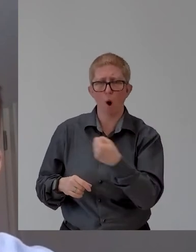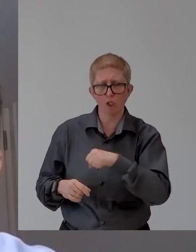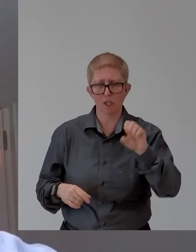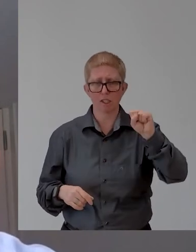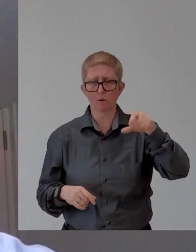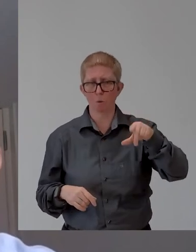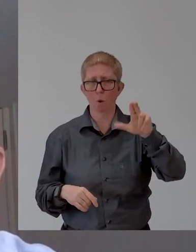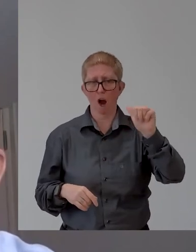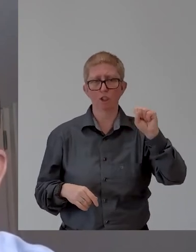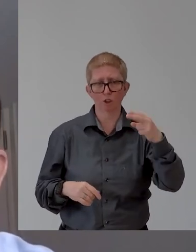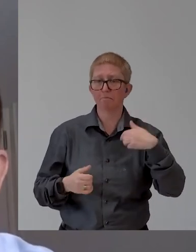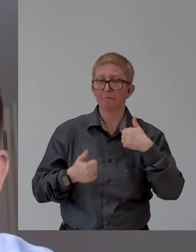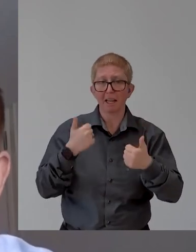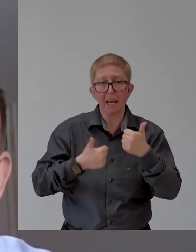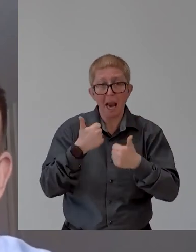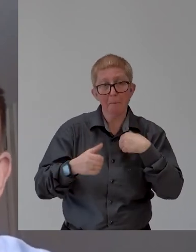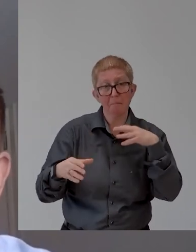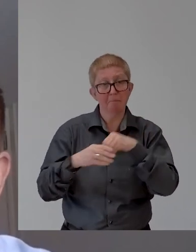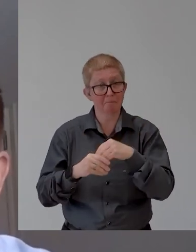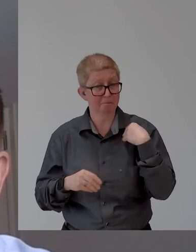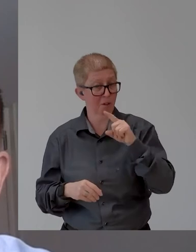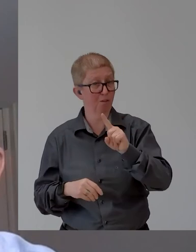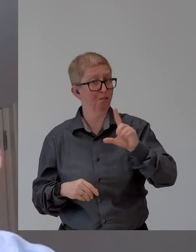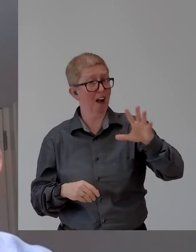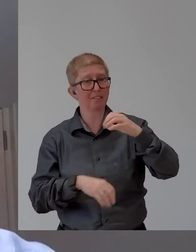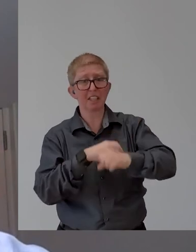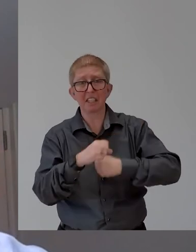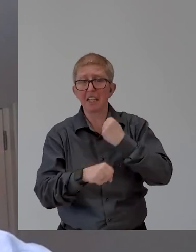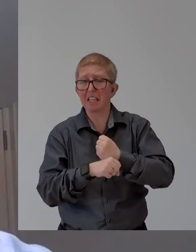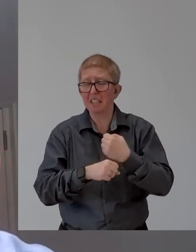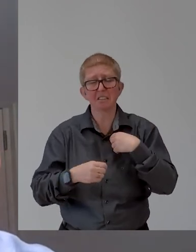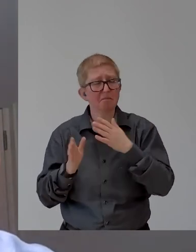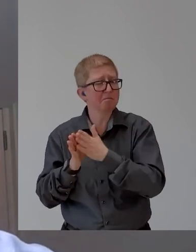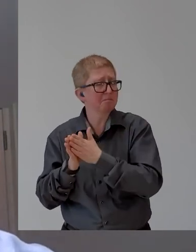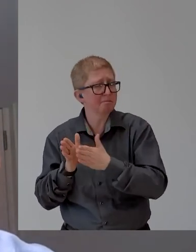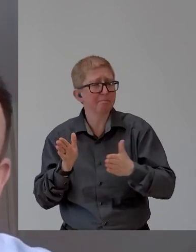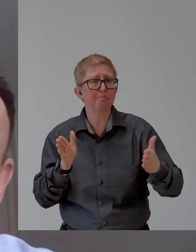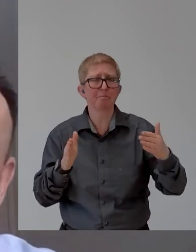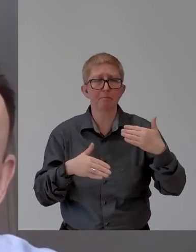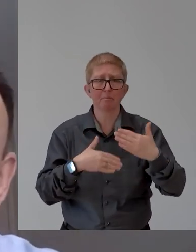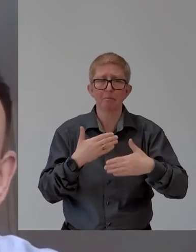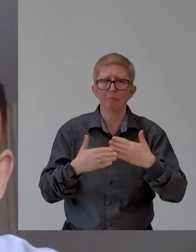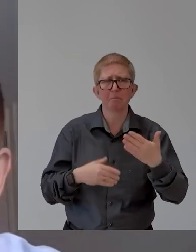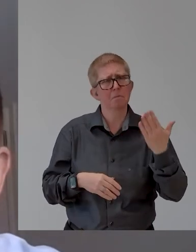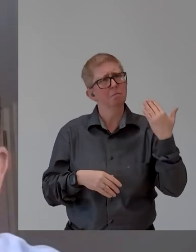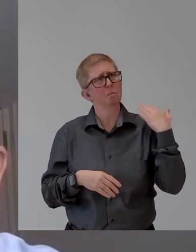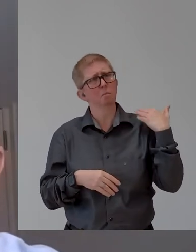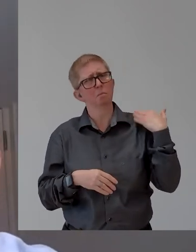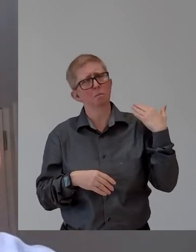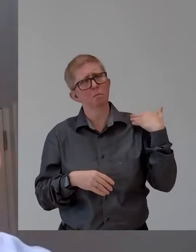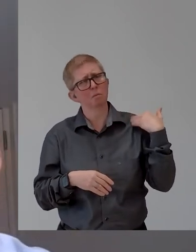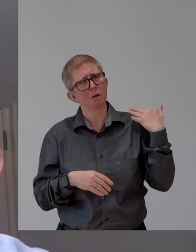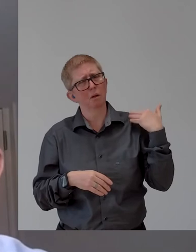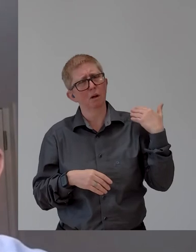uh, for 15 years. And then, uh, a couple of years back sort of got into, you know, triathlons, Olympic